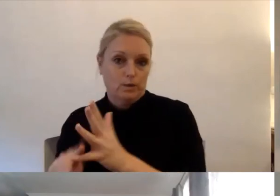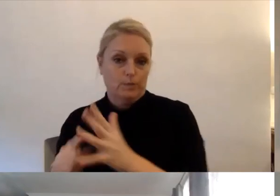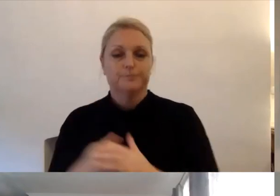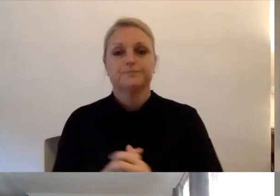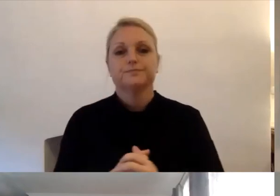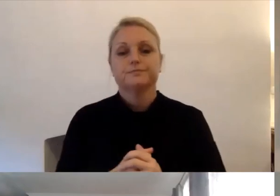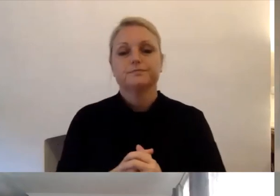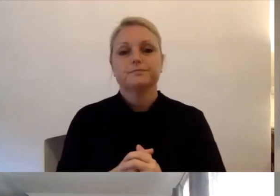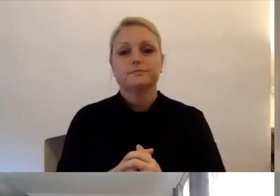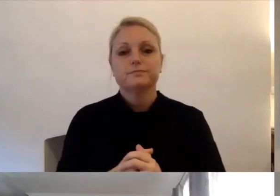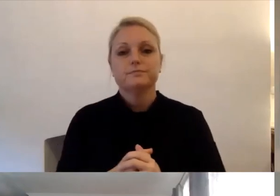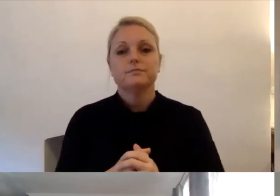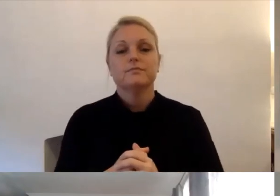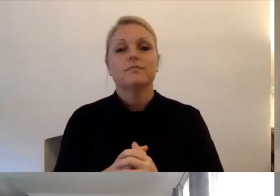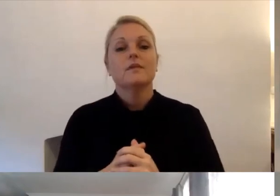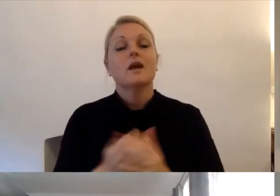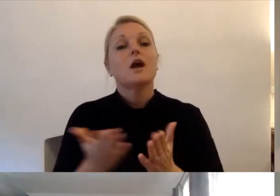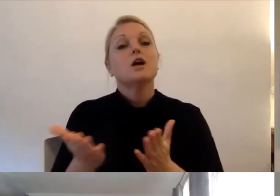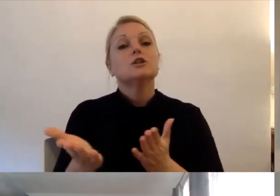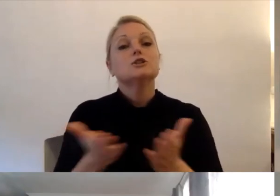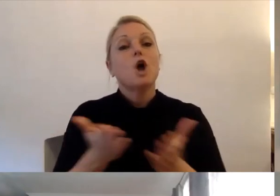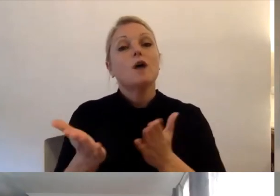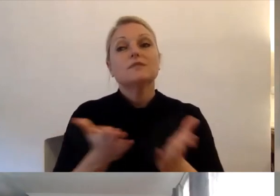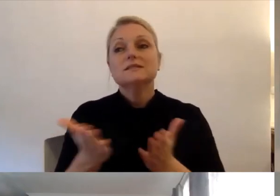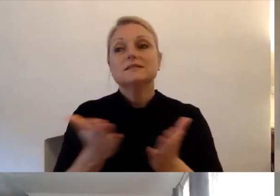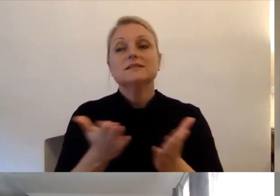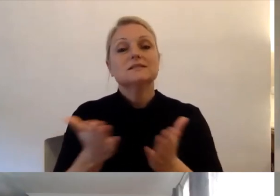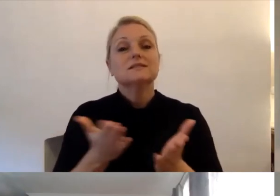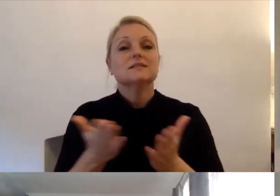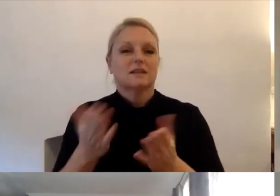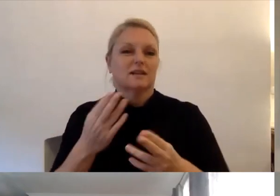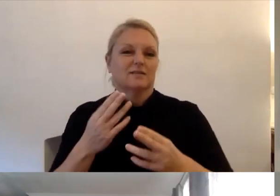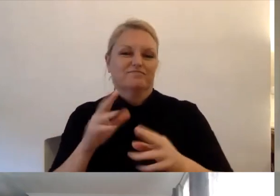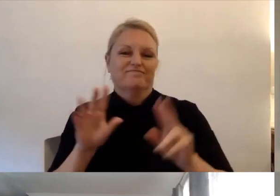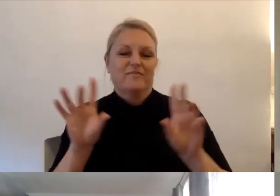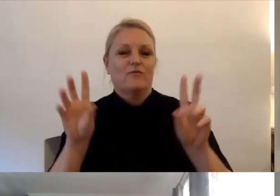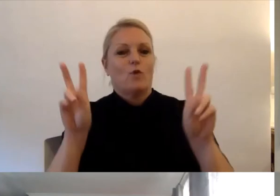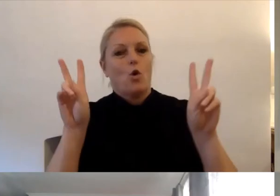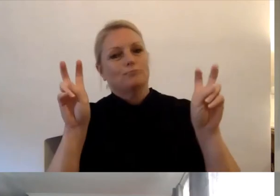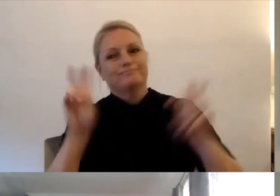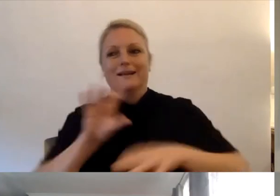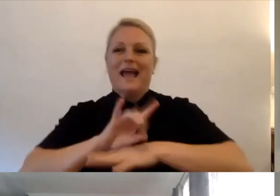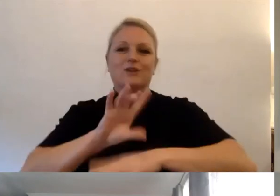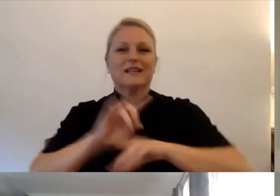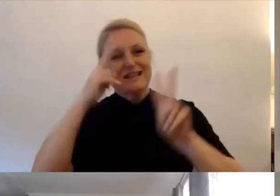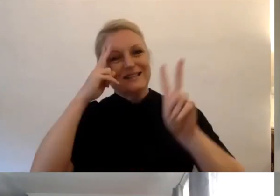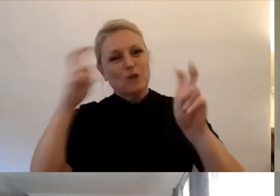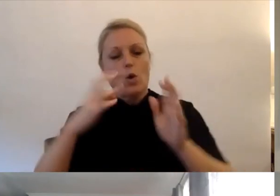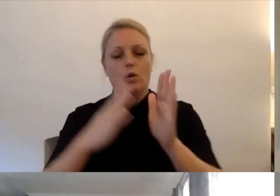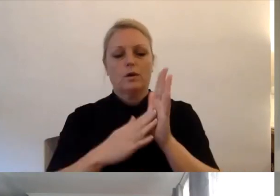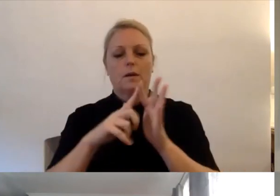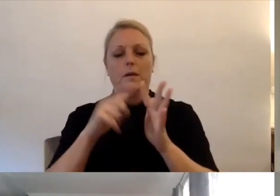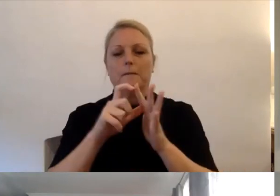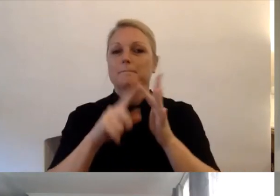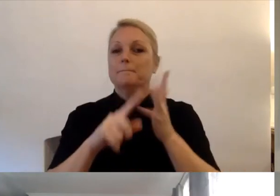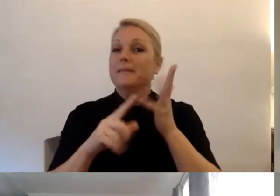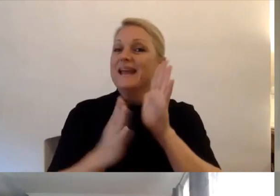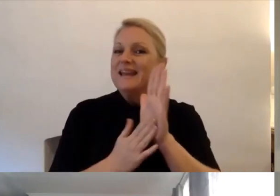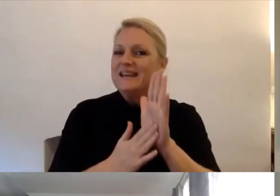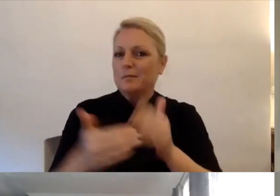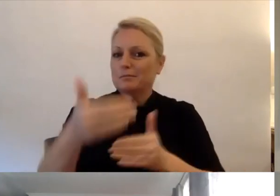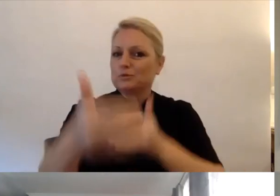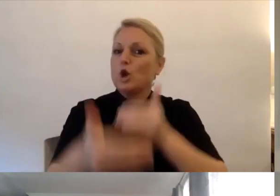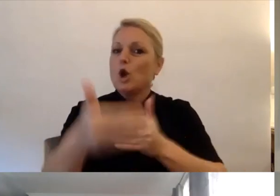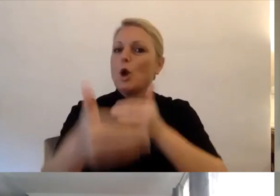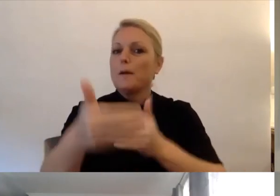The service that's available for counselling is called a medium term service and this is where it's available across